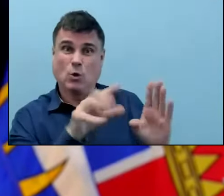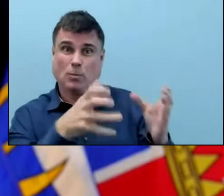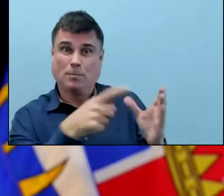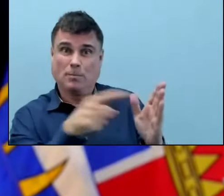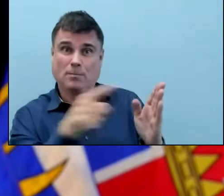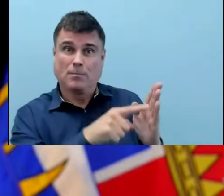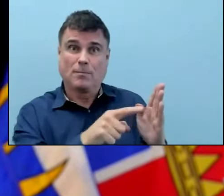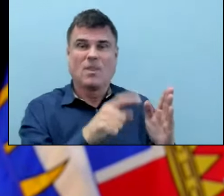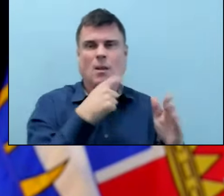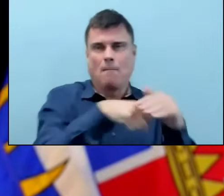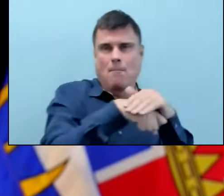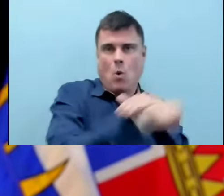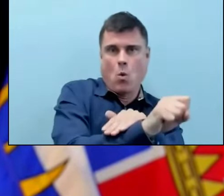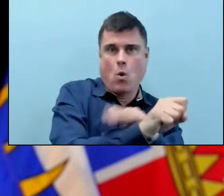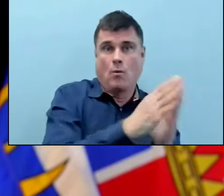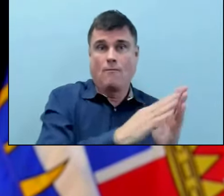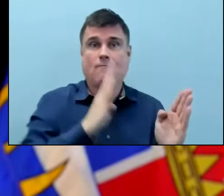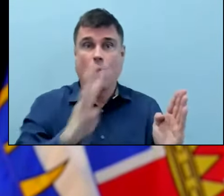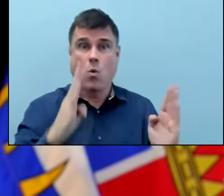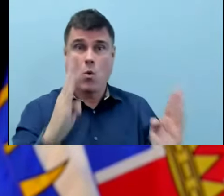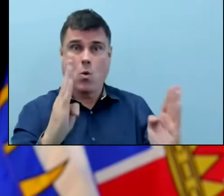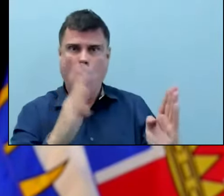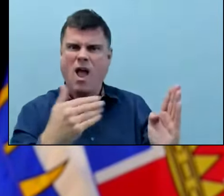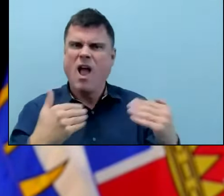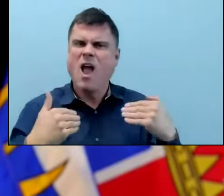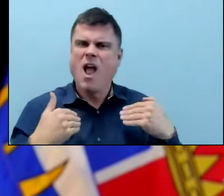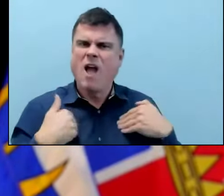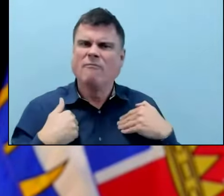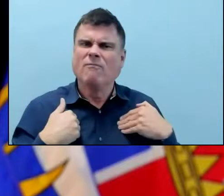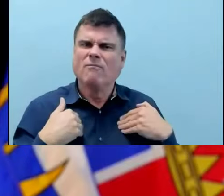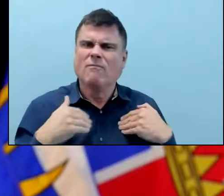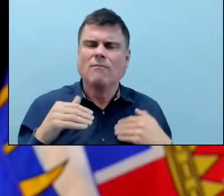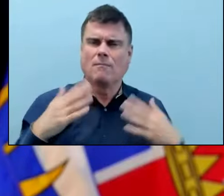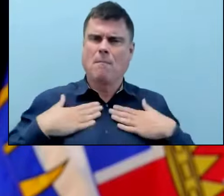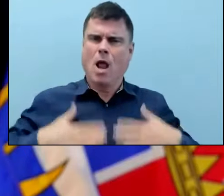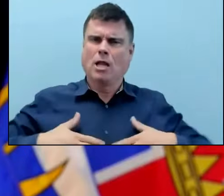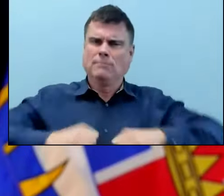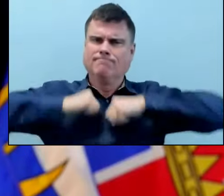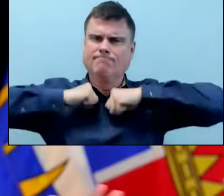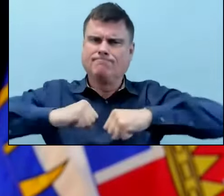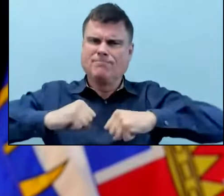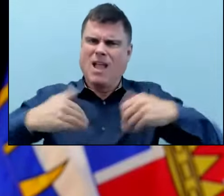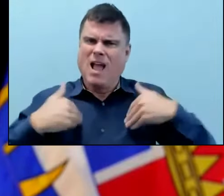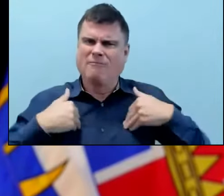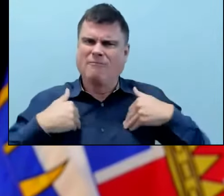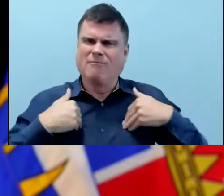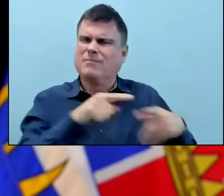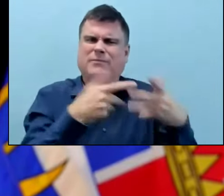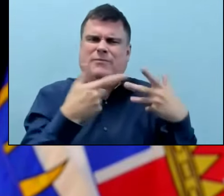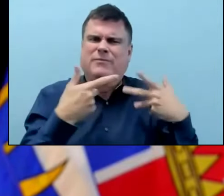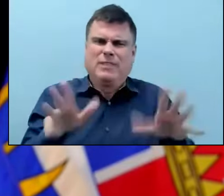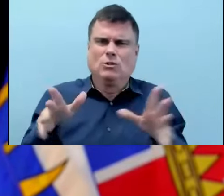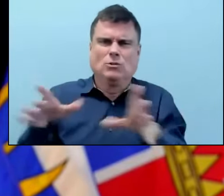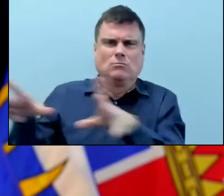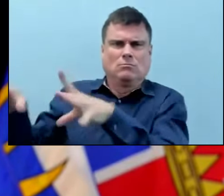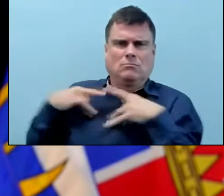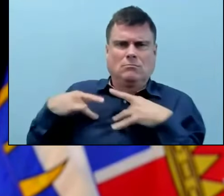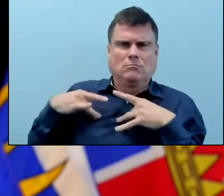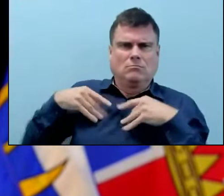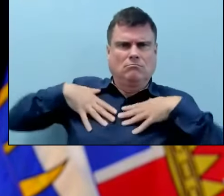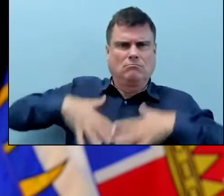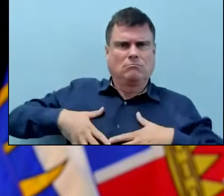antibodies to the nucleocapsid, which means they've been exposed to the virus in the recent few months.